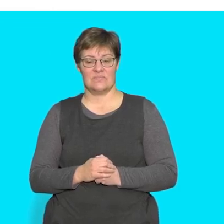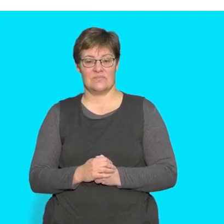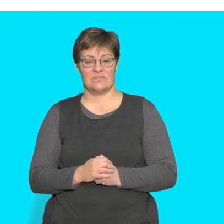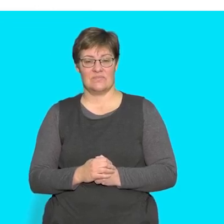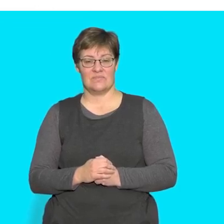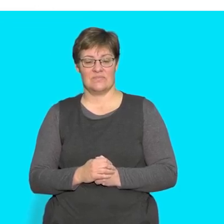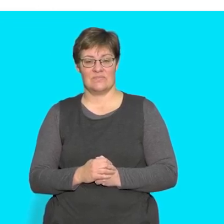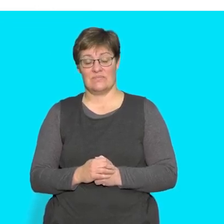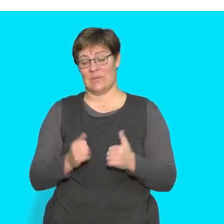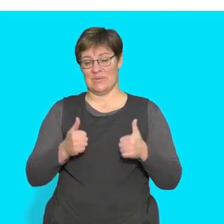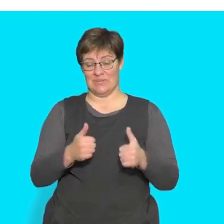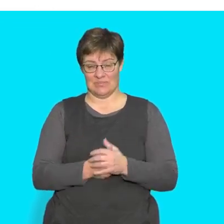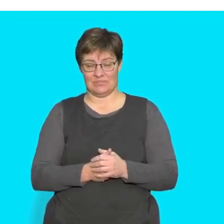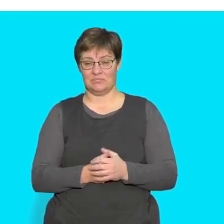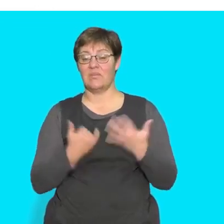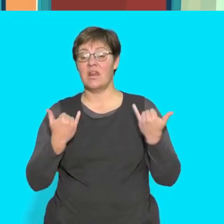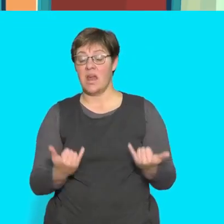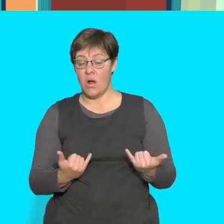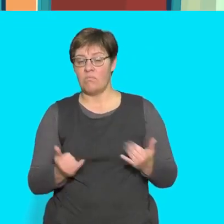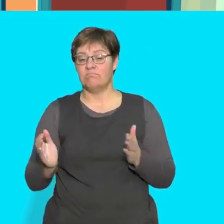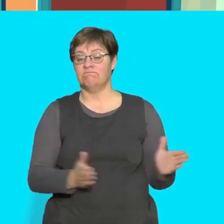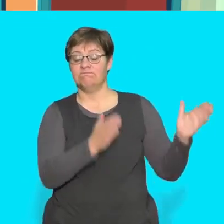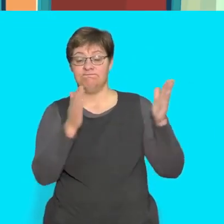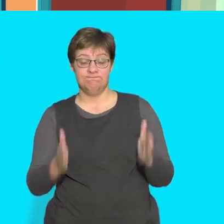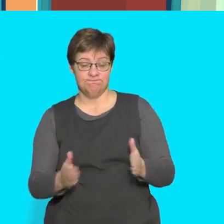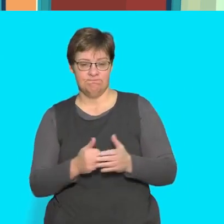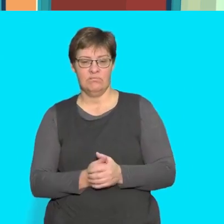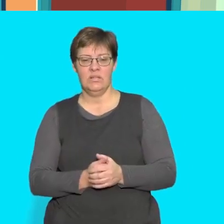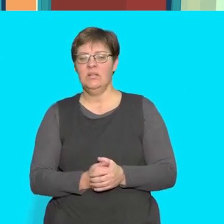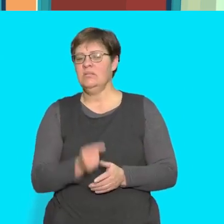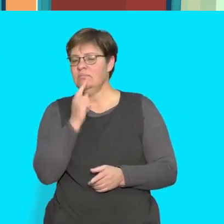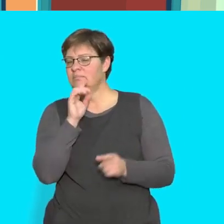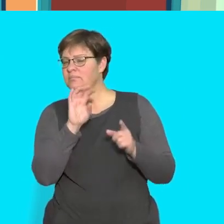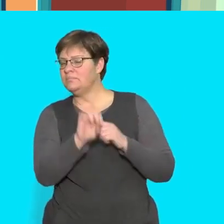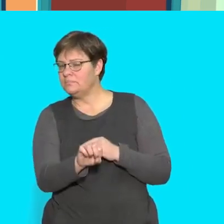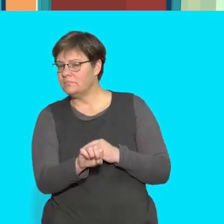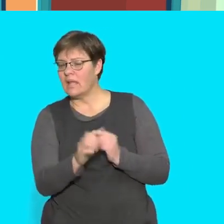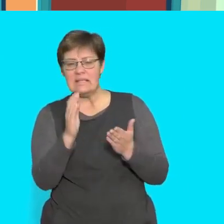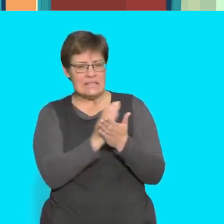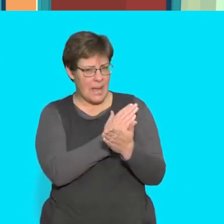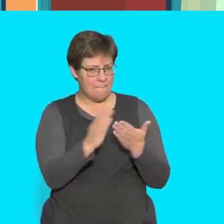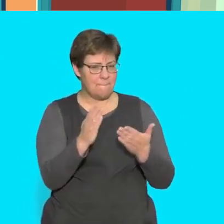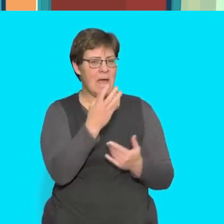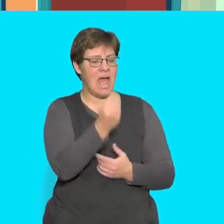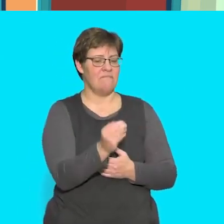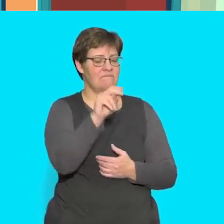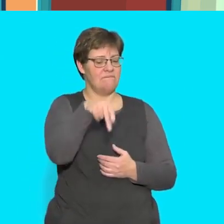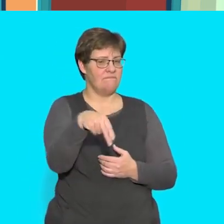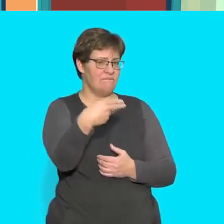good good now listen to these words can you hear that only some of the words have the f sound